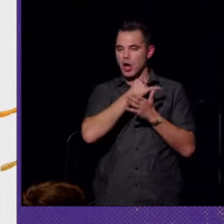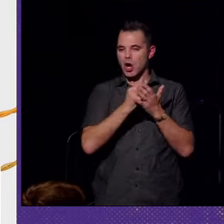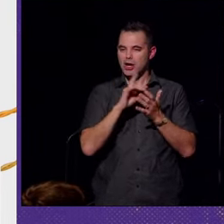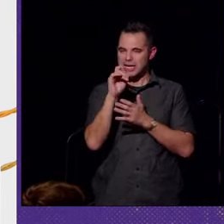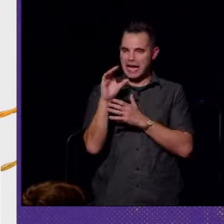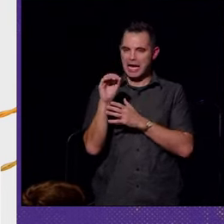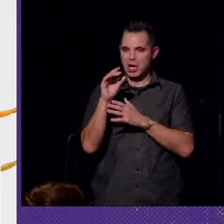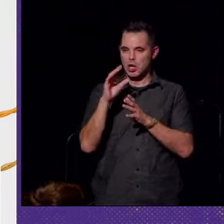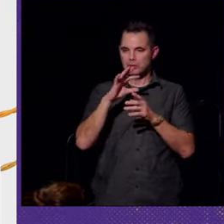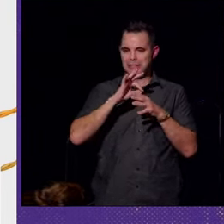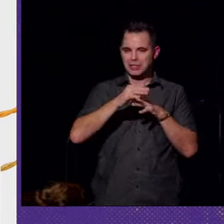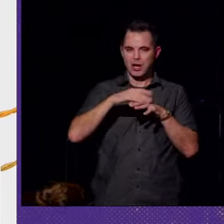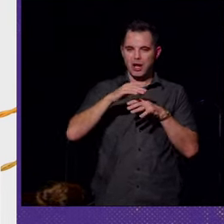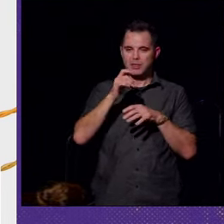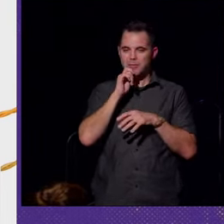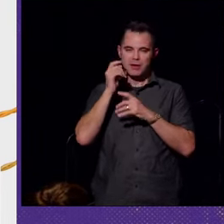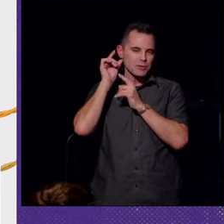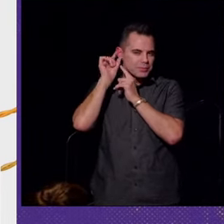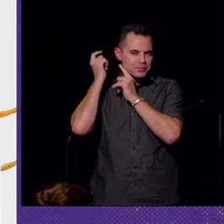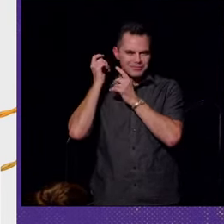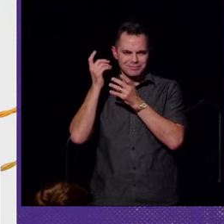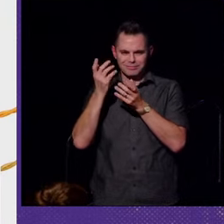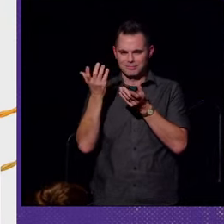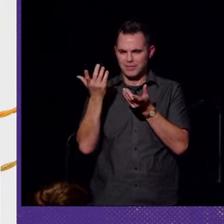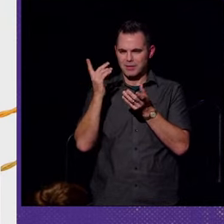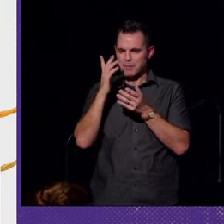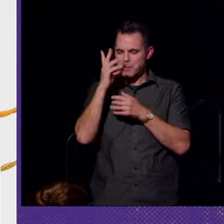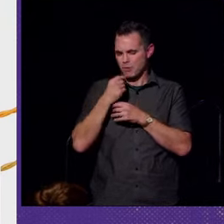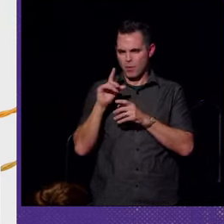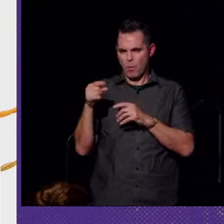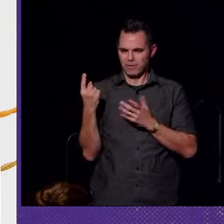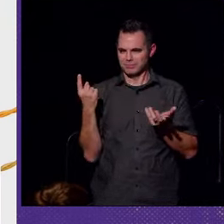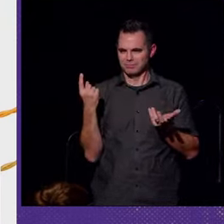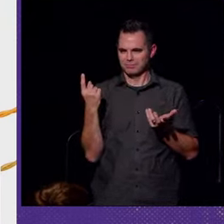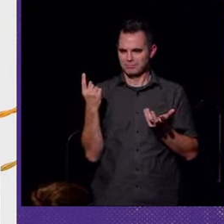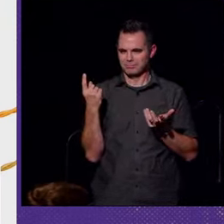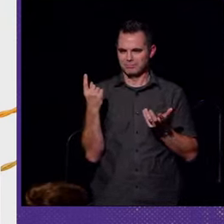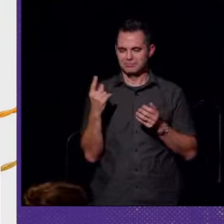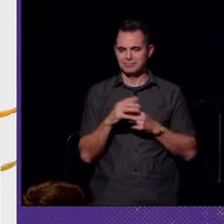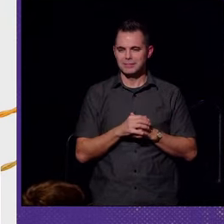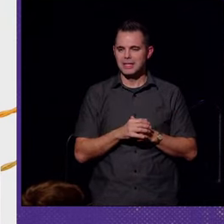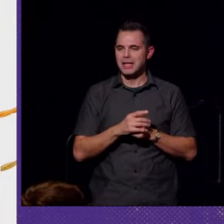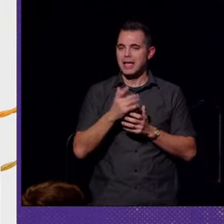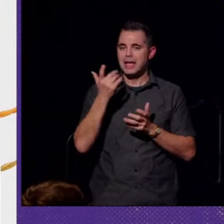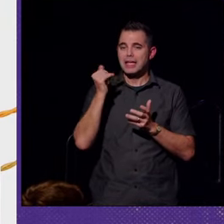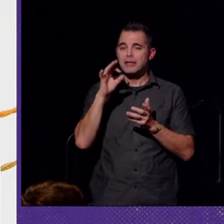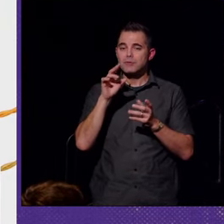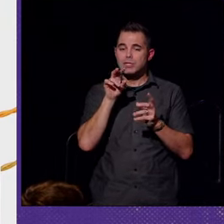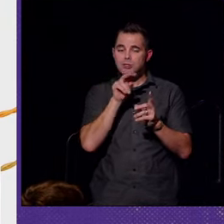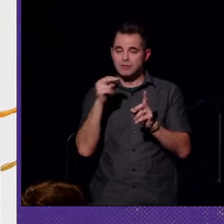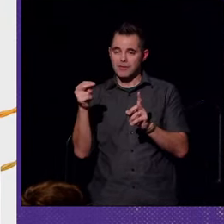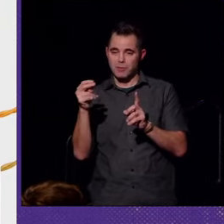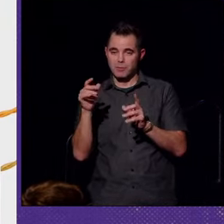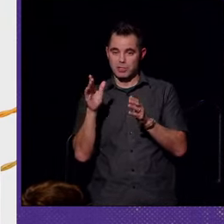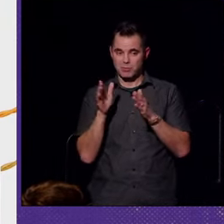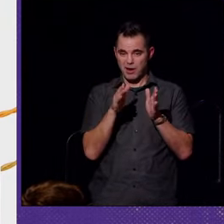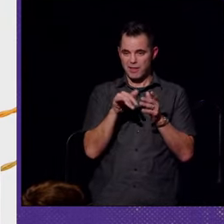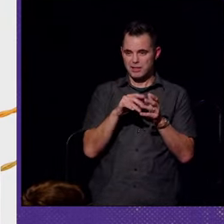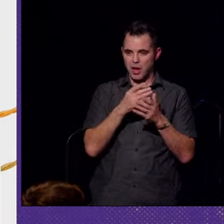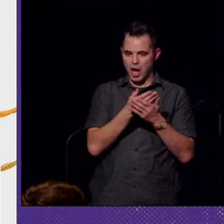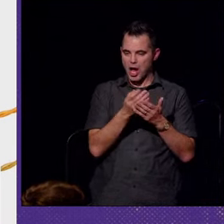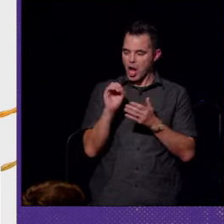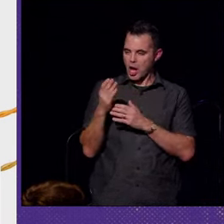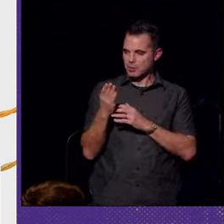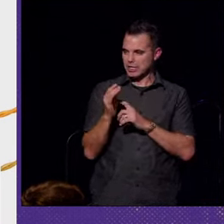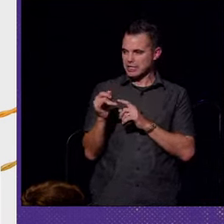on the microphone grill for anything but beauty? If we shift the perspective of these objects